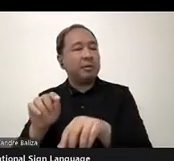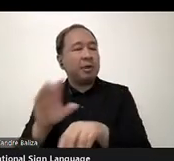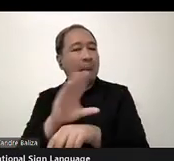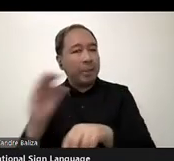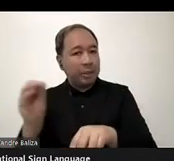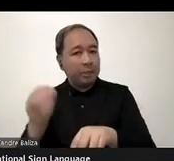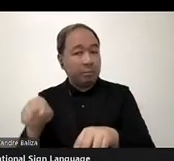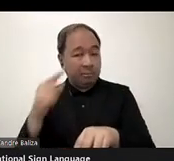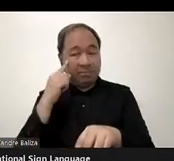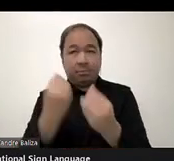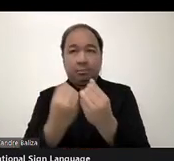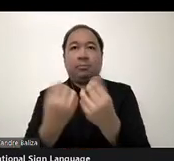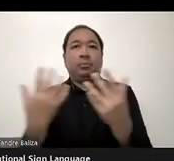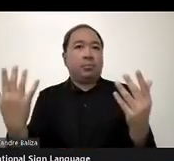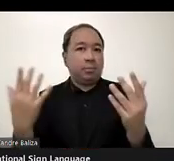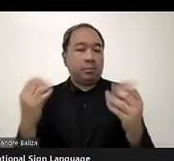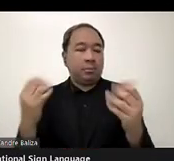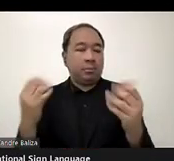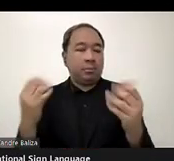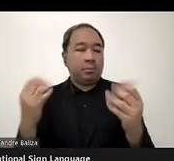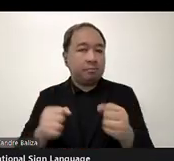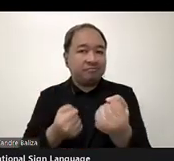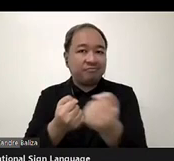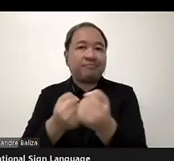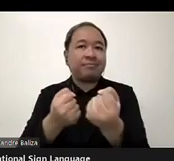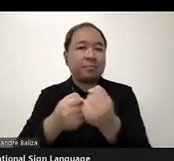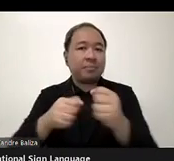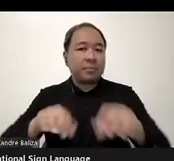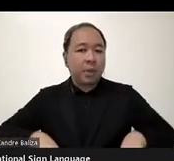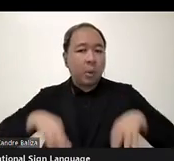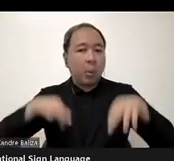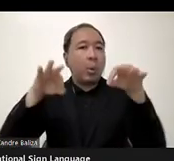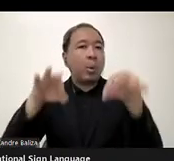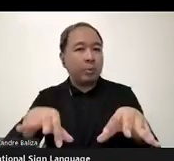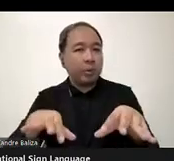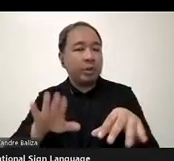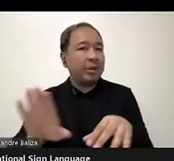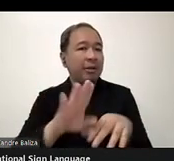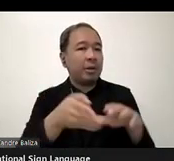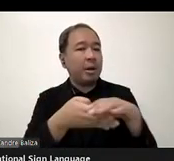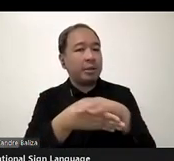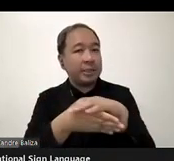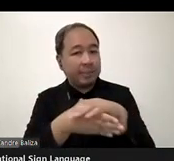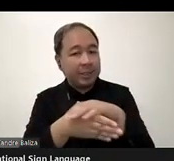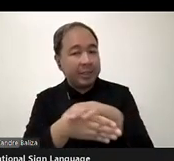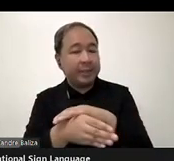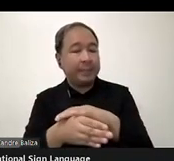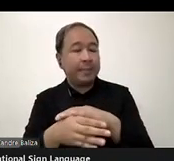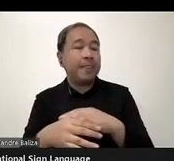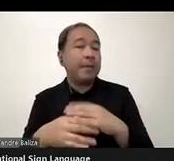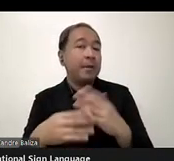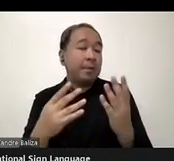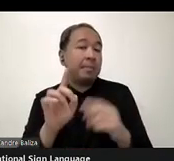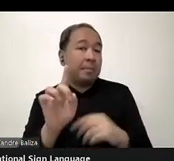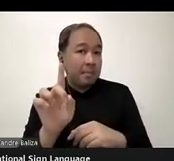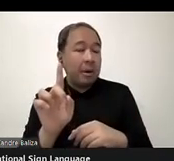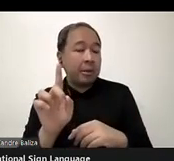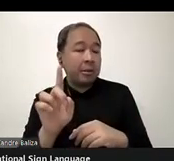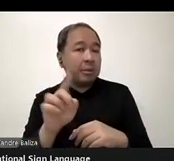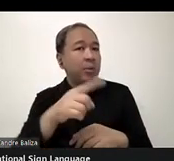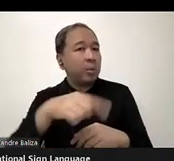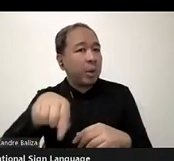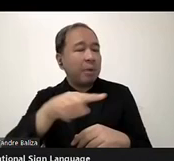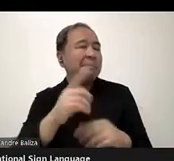a lot of good contribution in terms of accessibility provided you do the right thing.